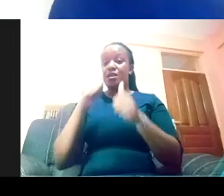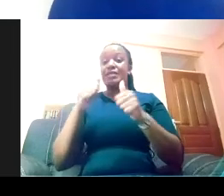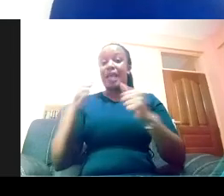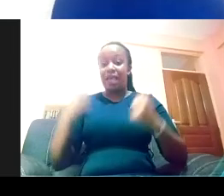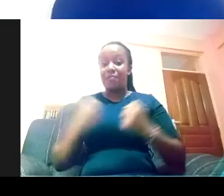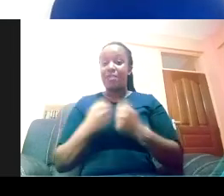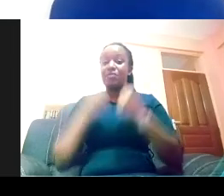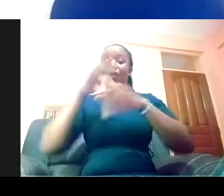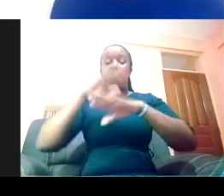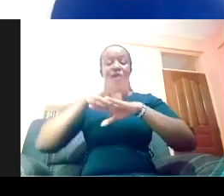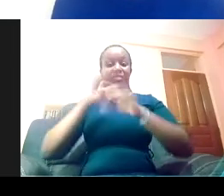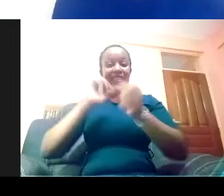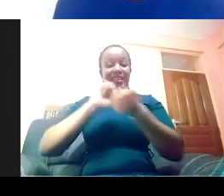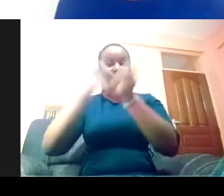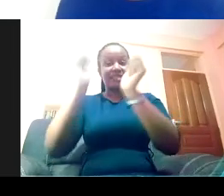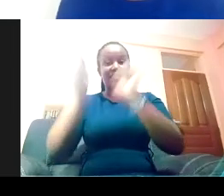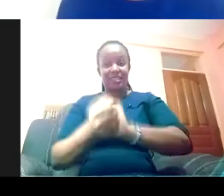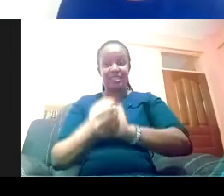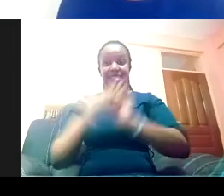and hiring practices.